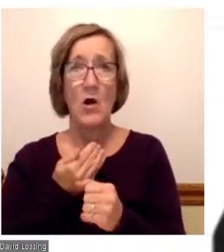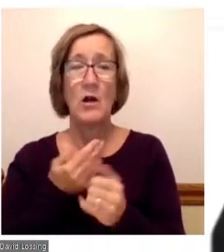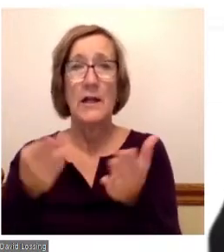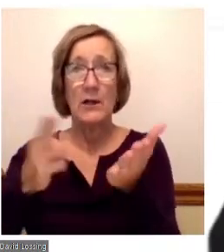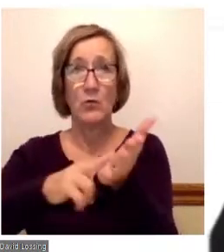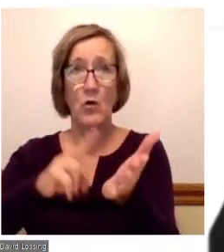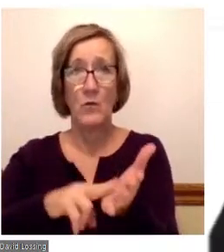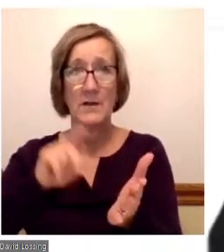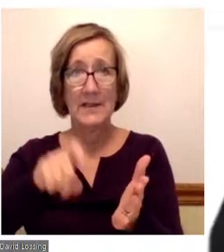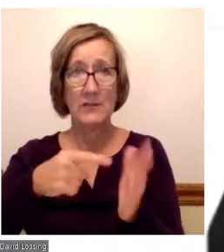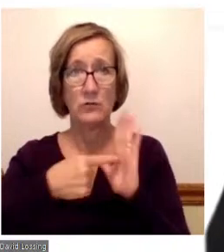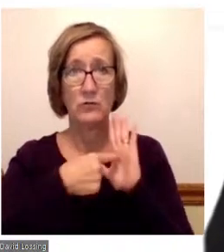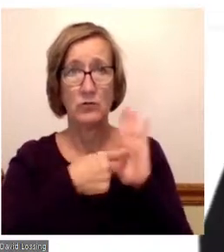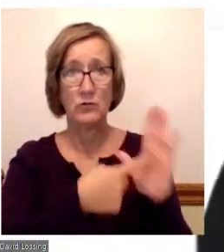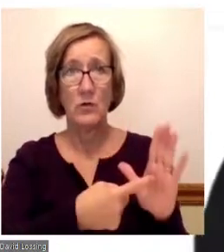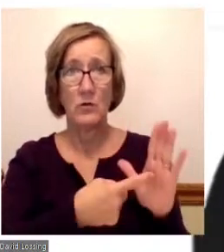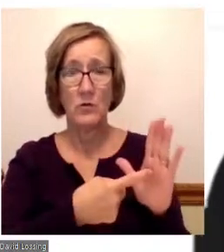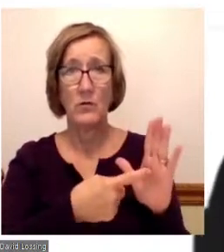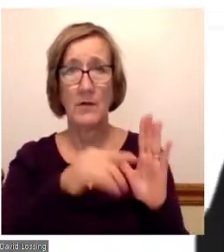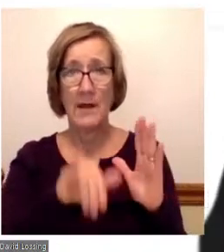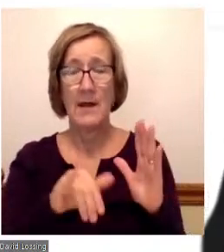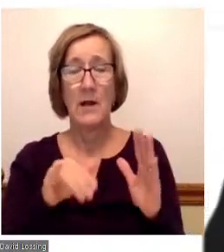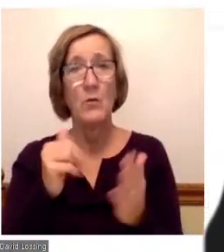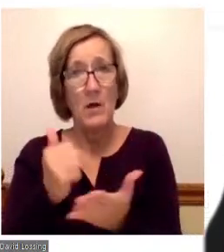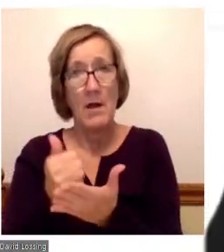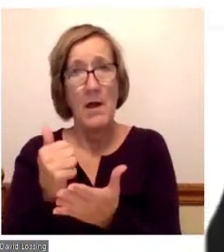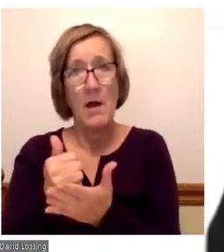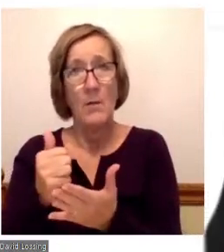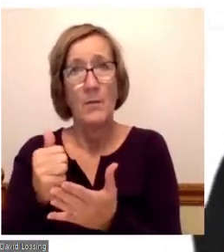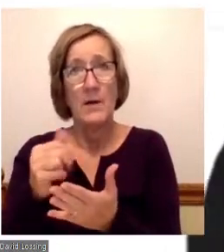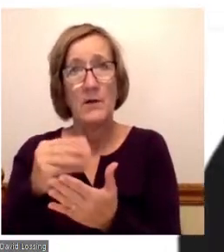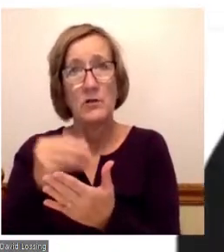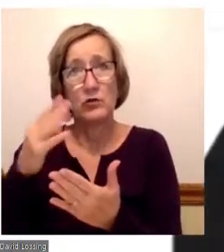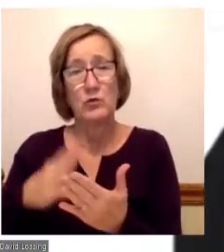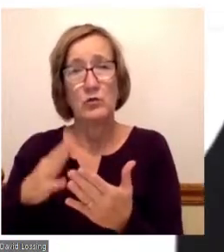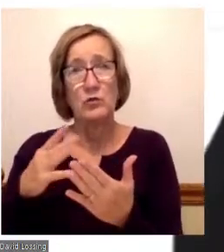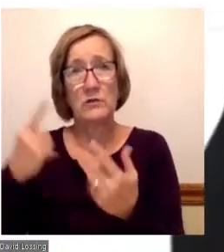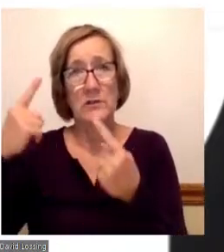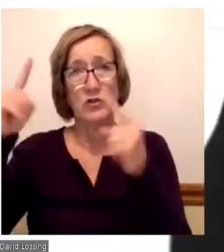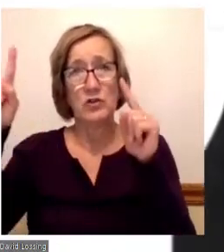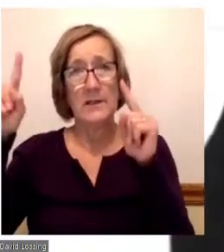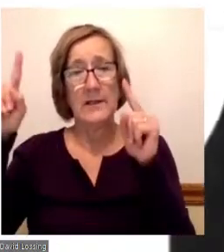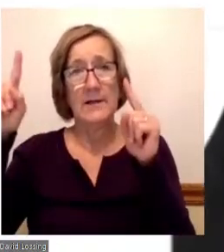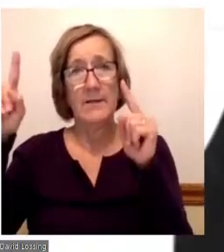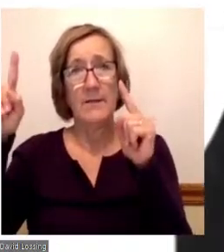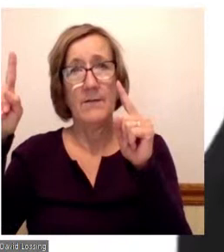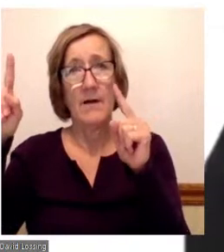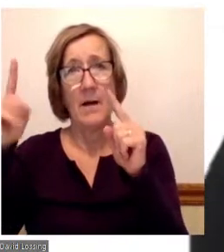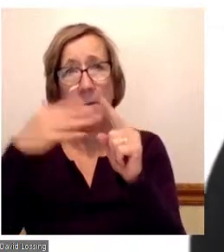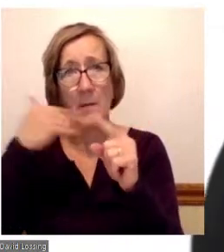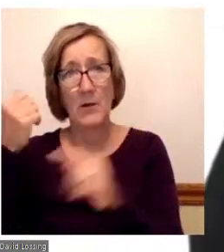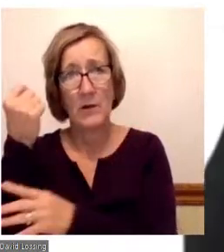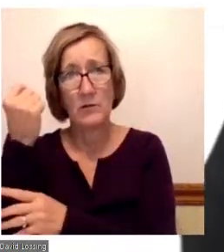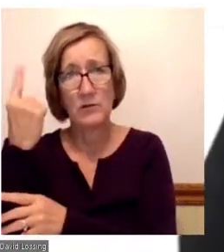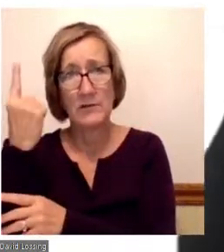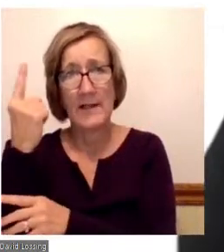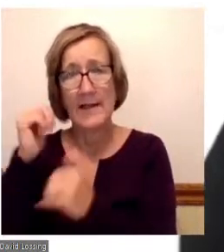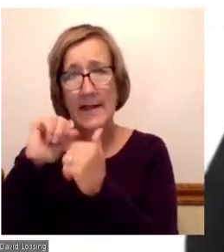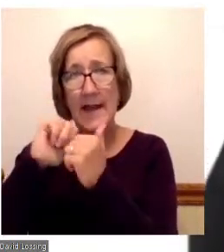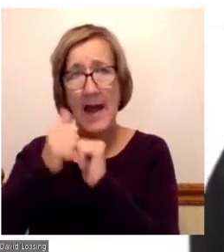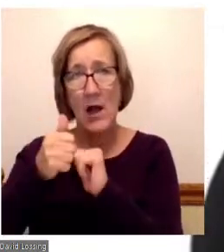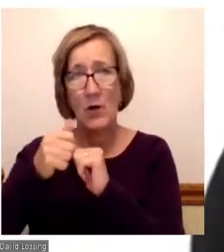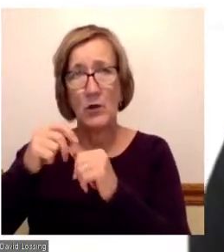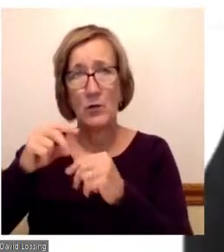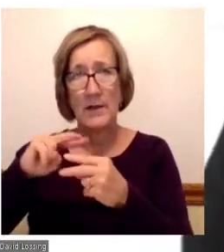will help those students reach a higher understanding of what it's like to walk in somebody else's shoe.